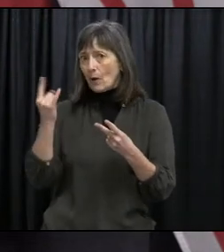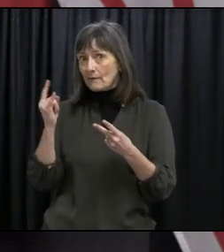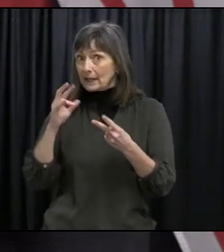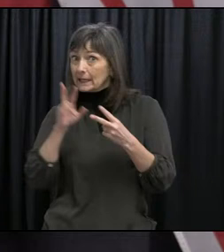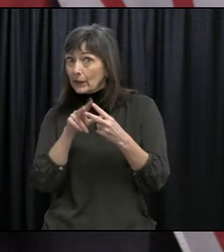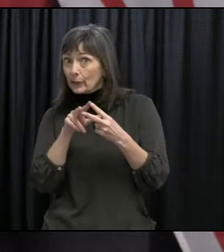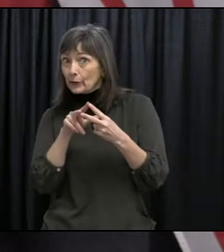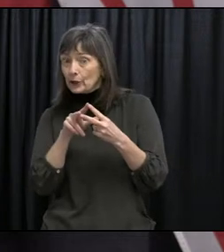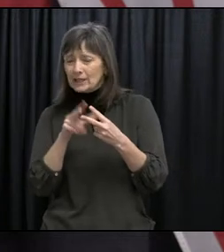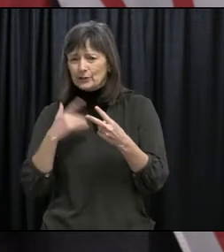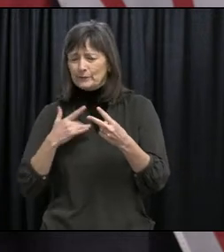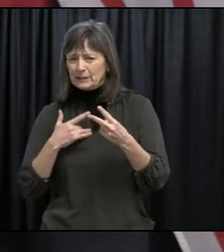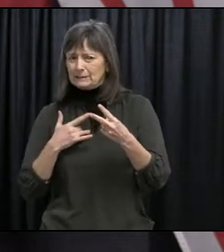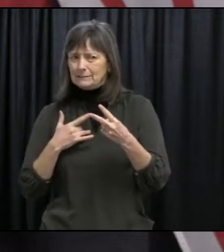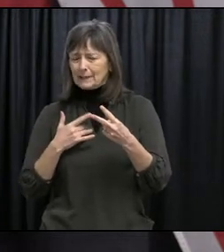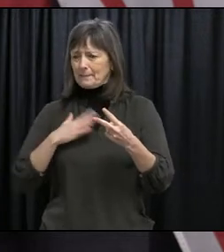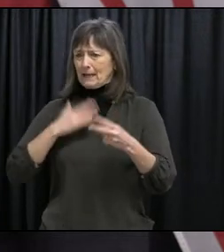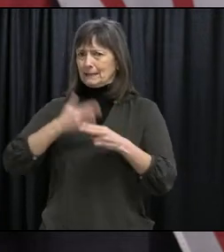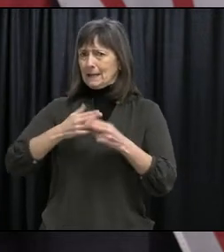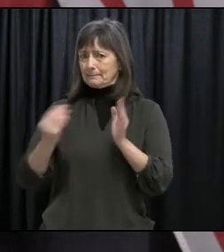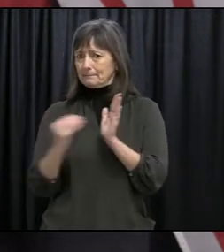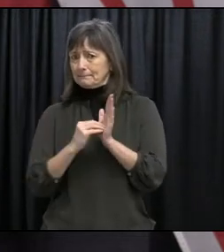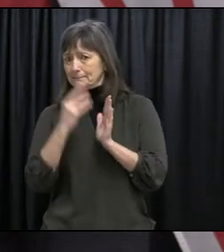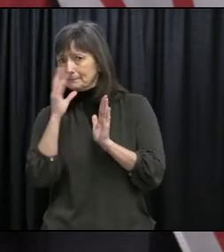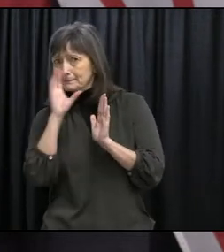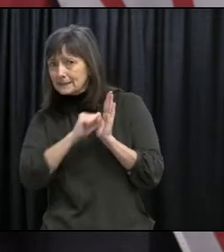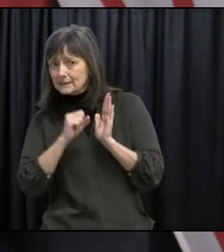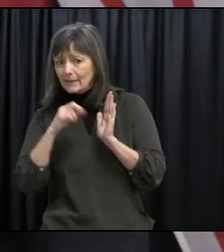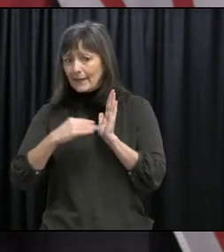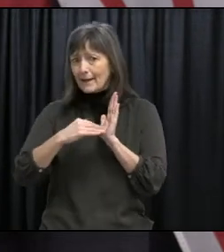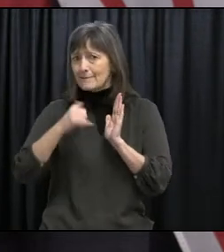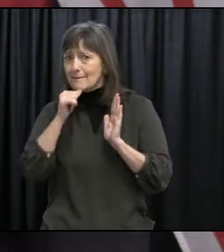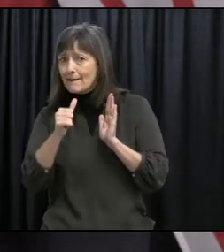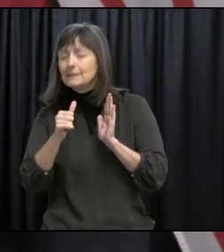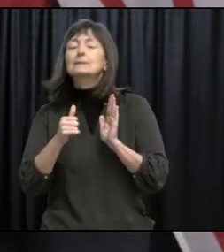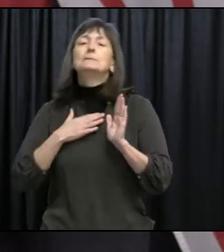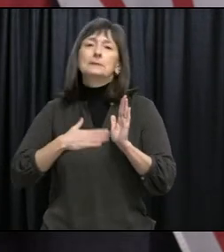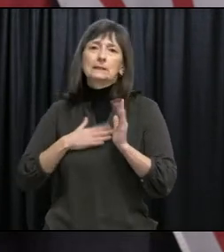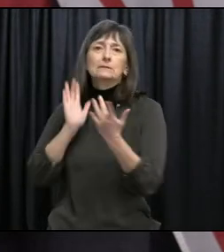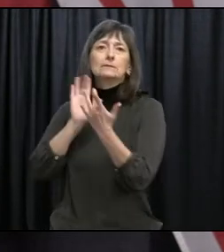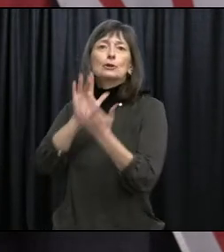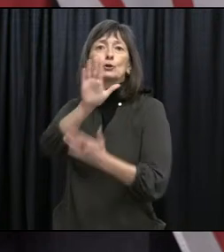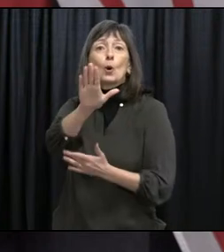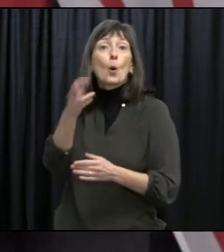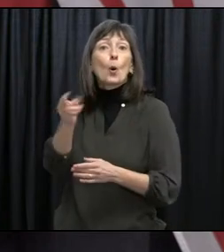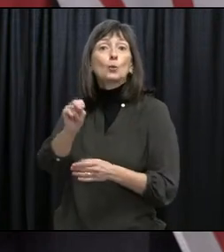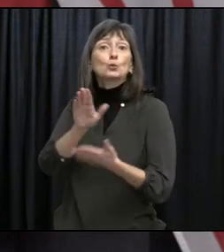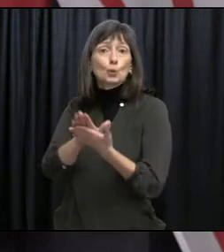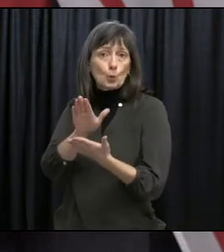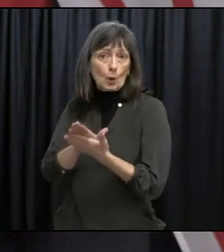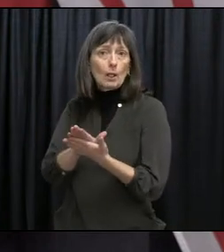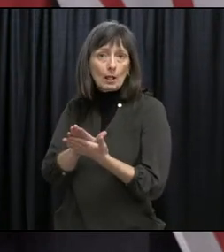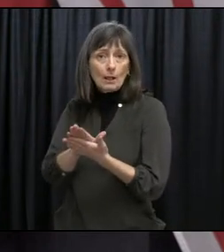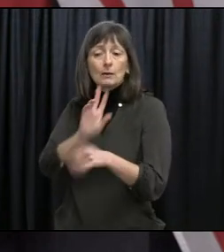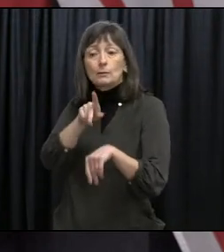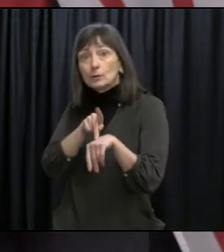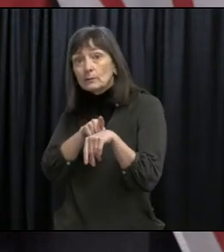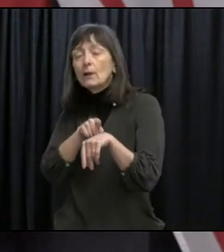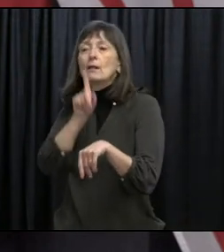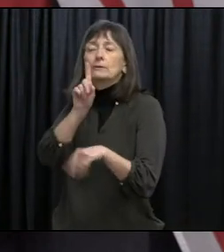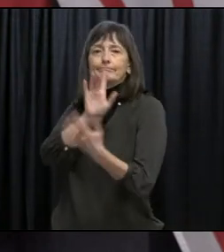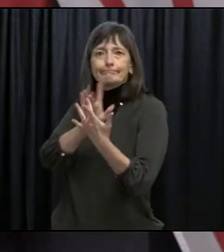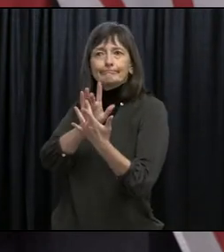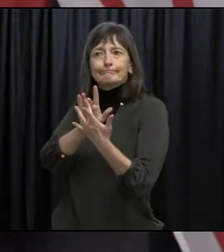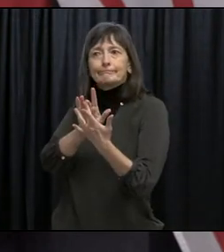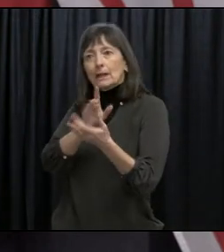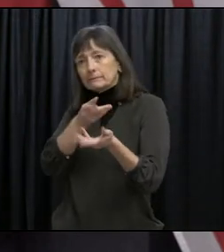who believe they should be, are encouraged to reach out to the school administrators who will work with them, with